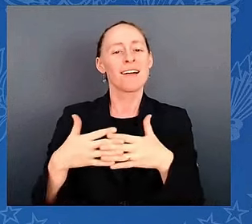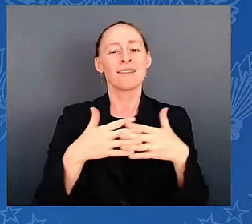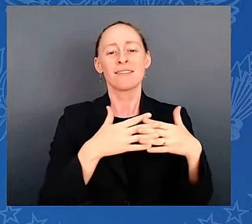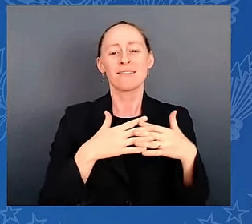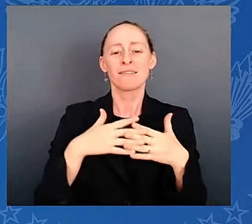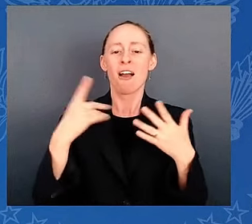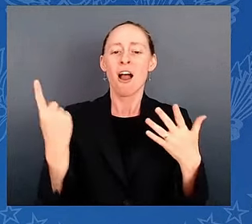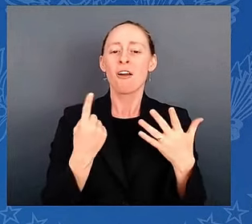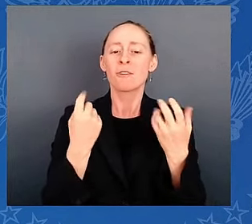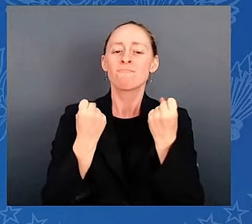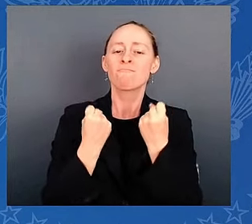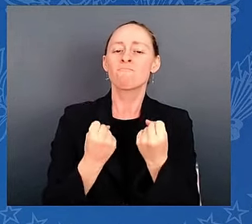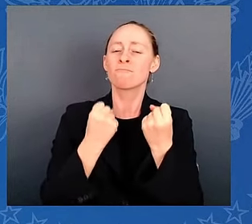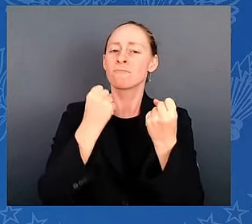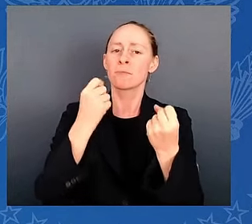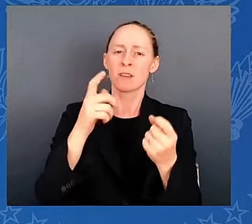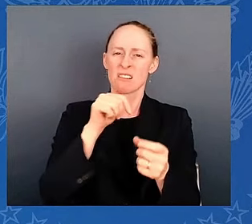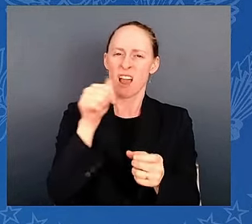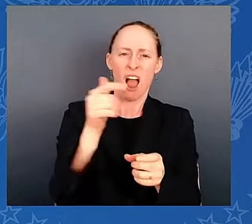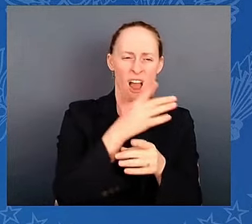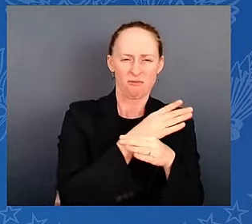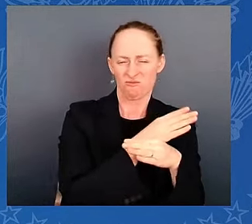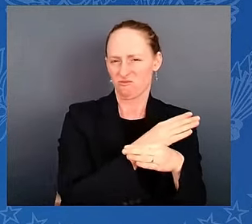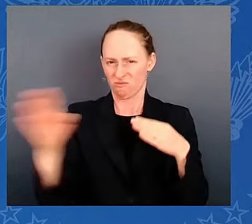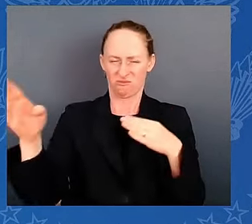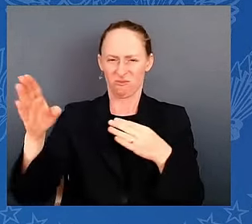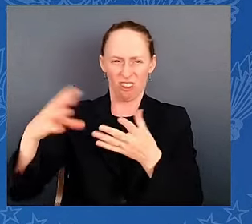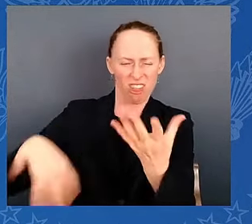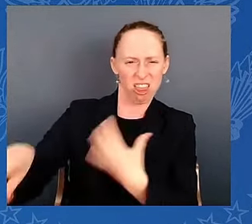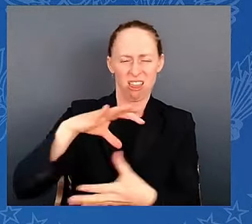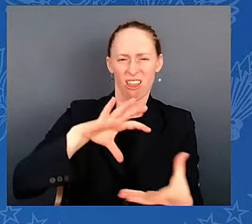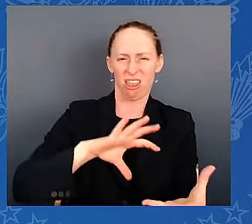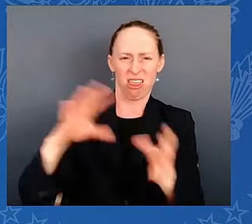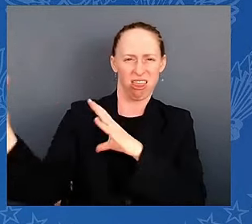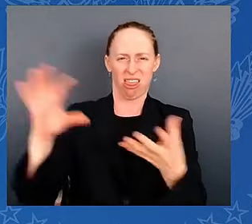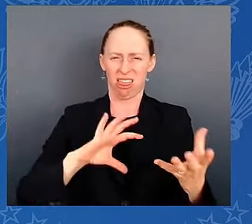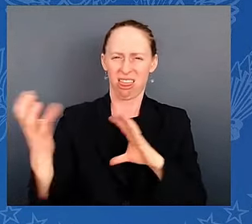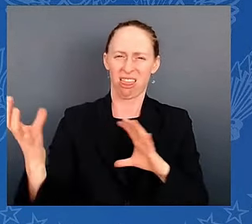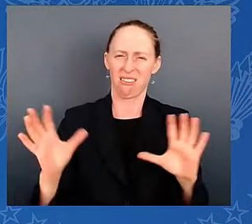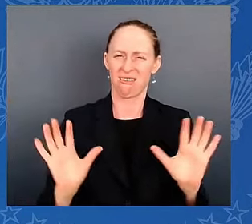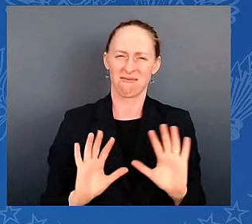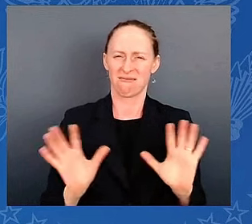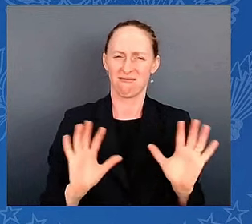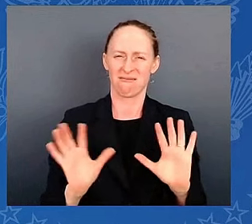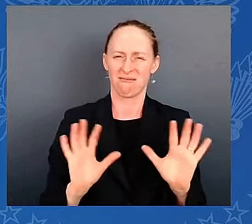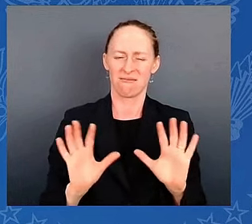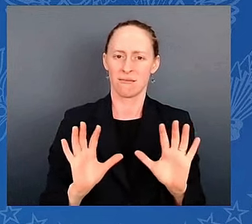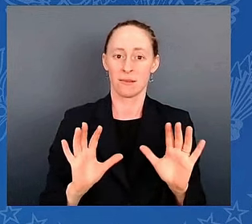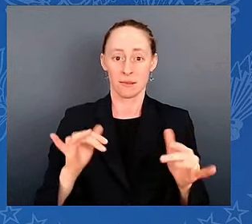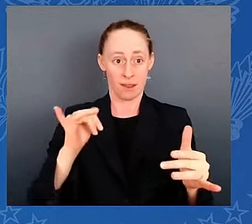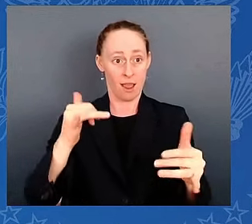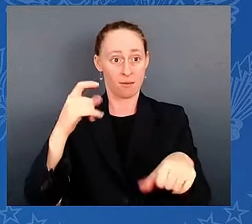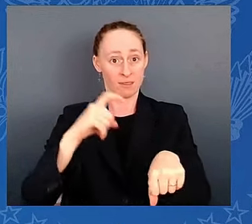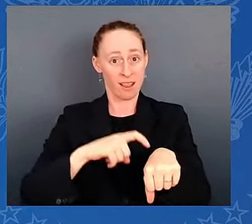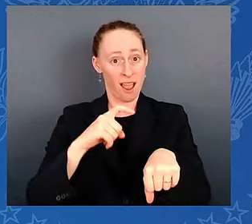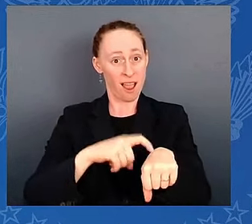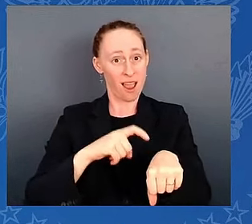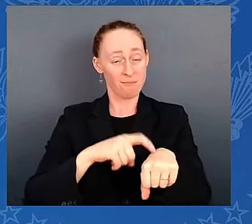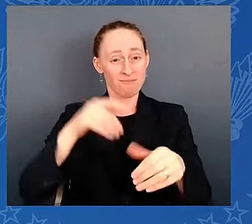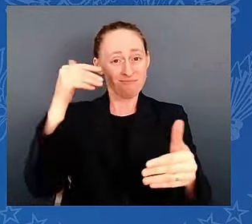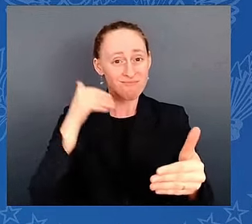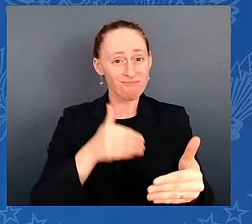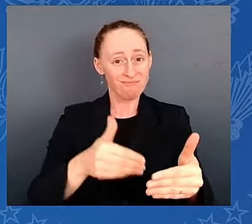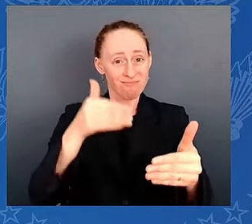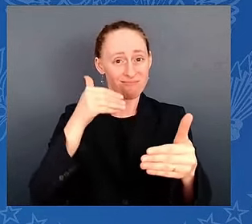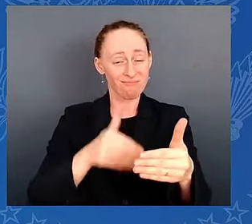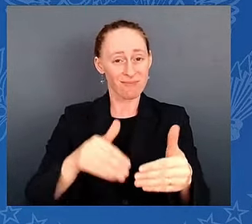face a time of testing as the election approaches. And the higher the stakes, the more fervent the passions become. This places